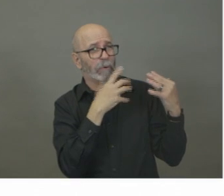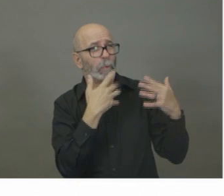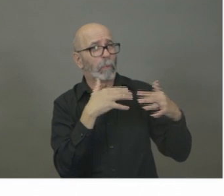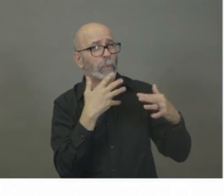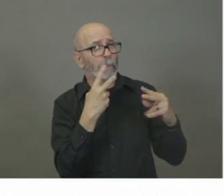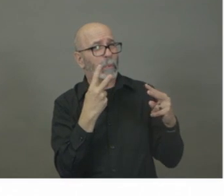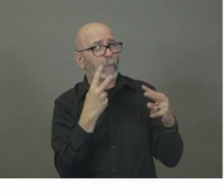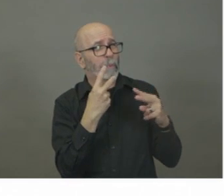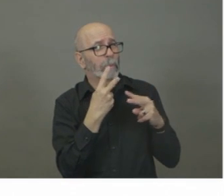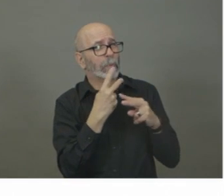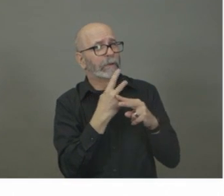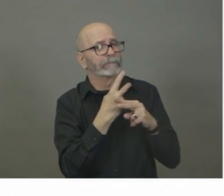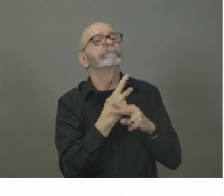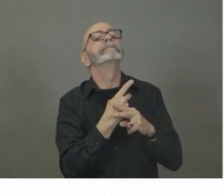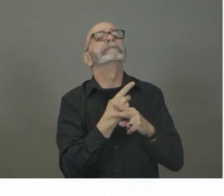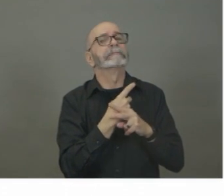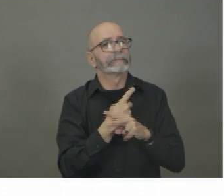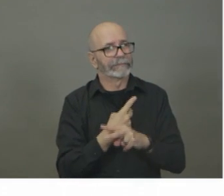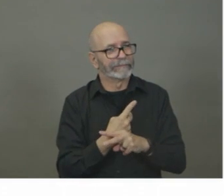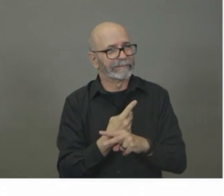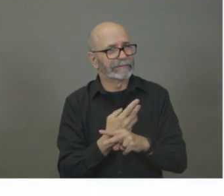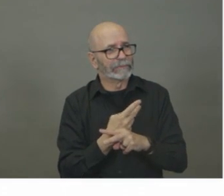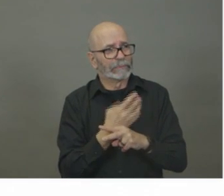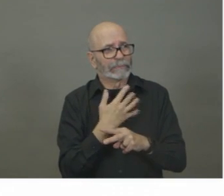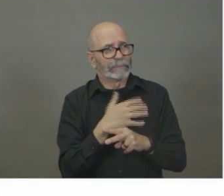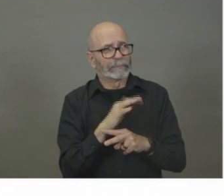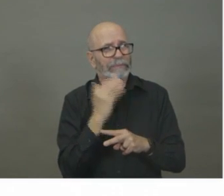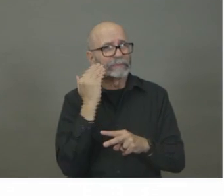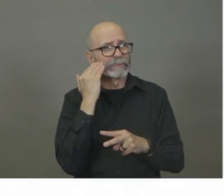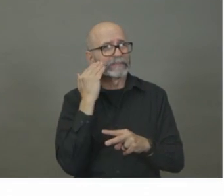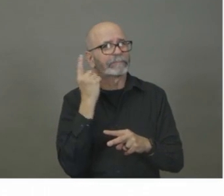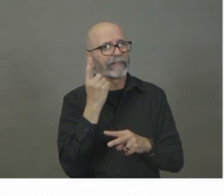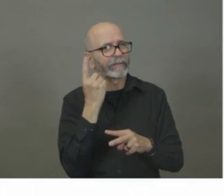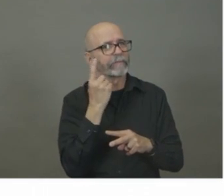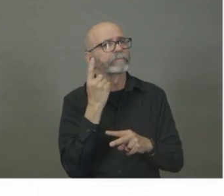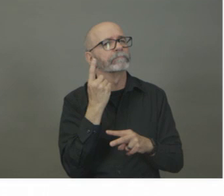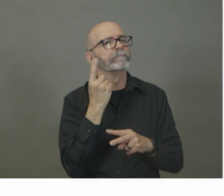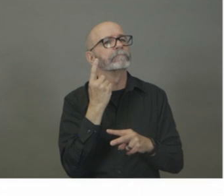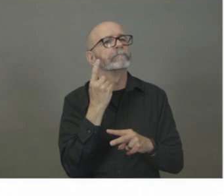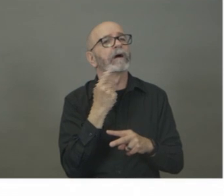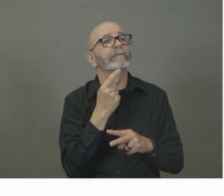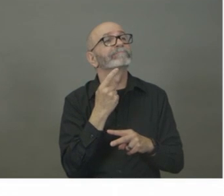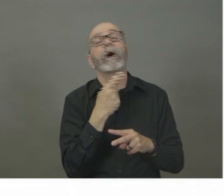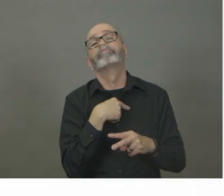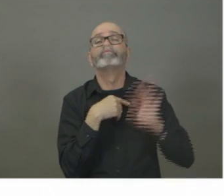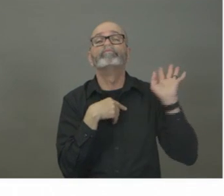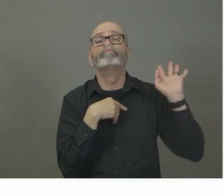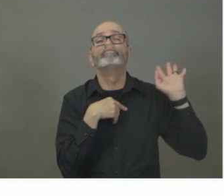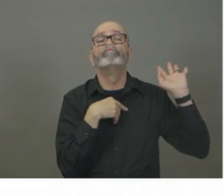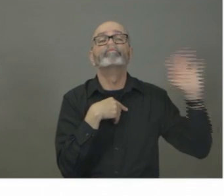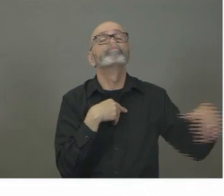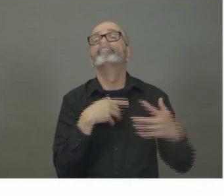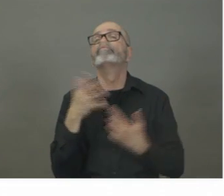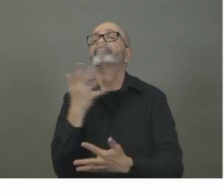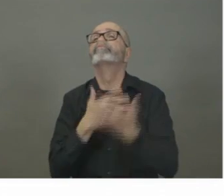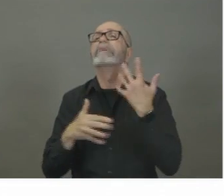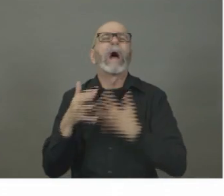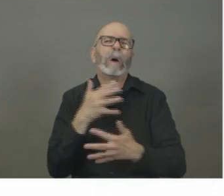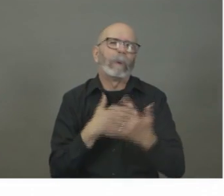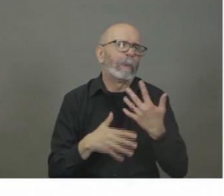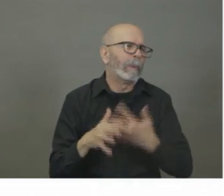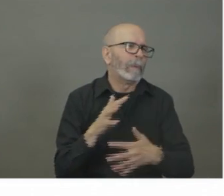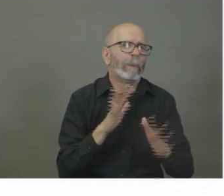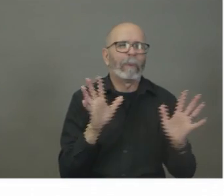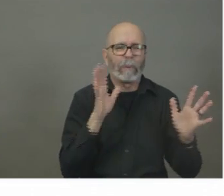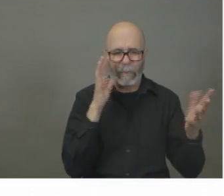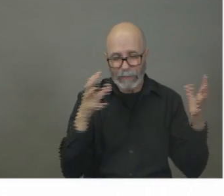if we're seeing significant challenges still with mass gatherings, we may well move in the near future to be